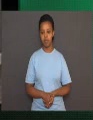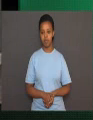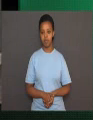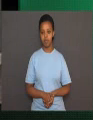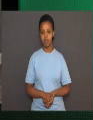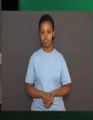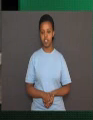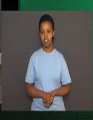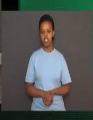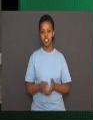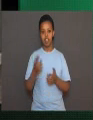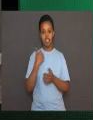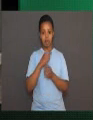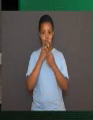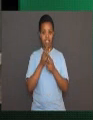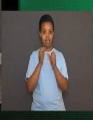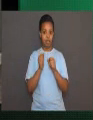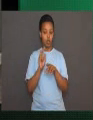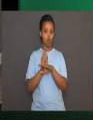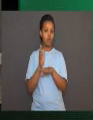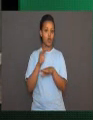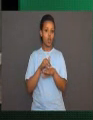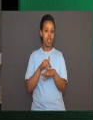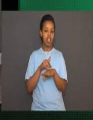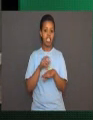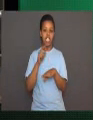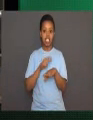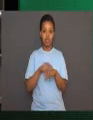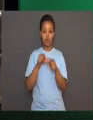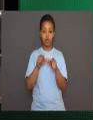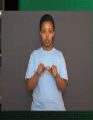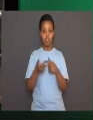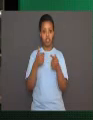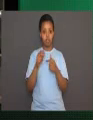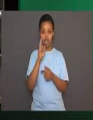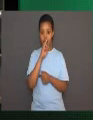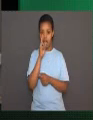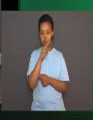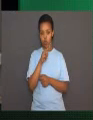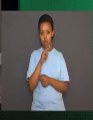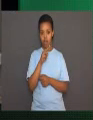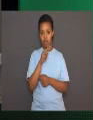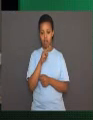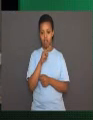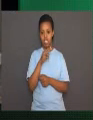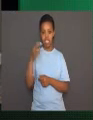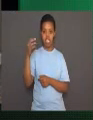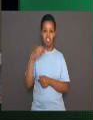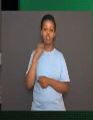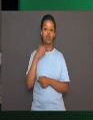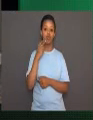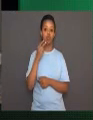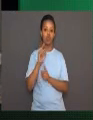As we can see in the video, over time, the mouse does not react to the sound.